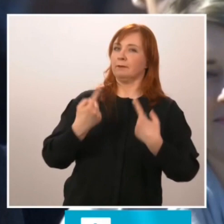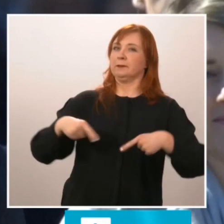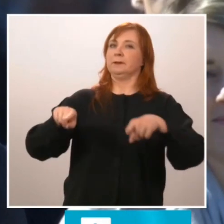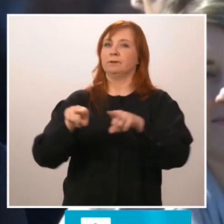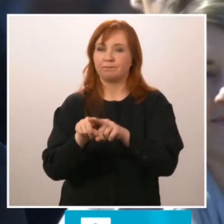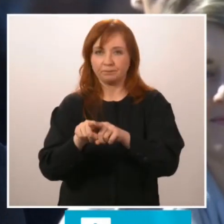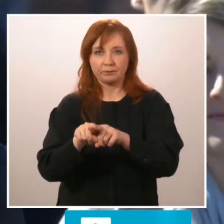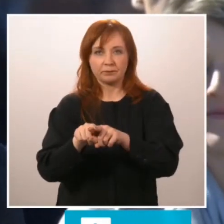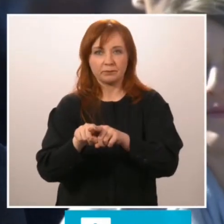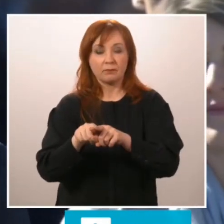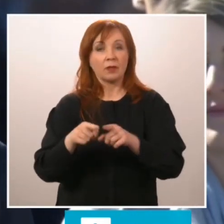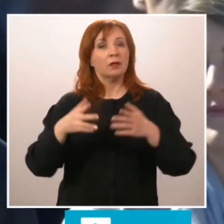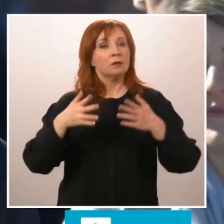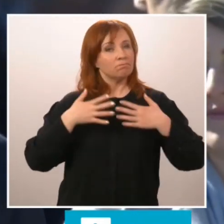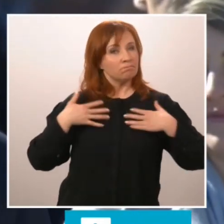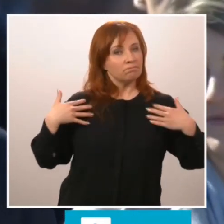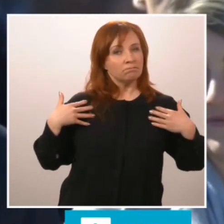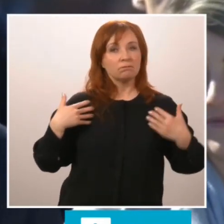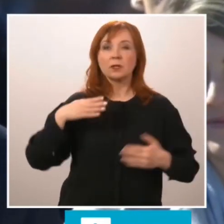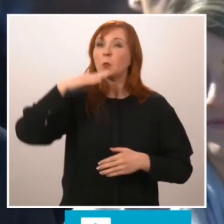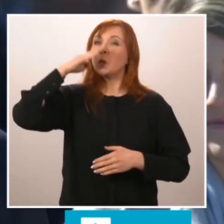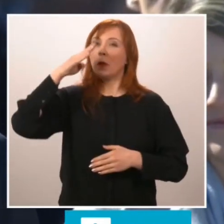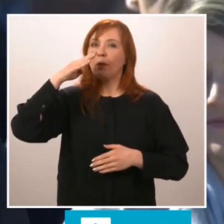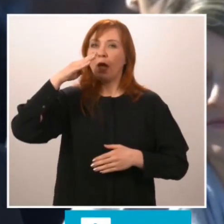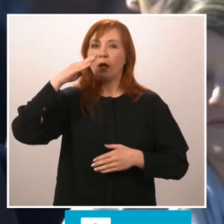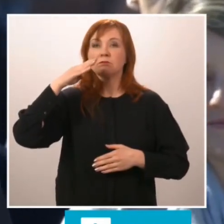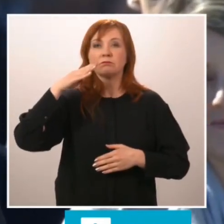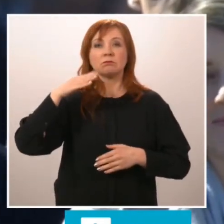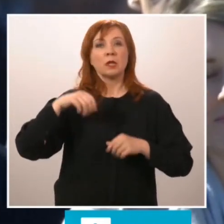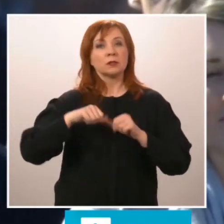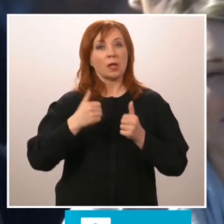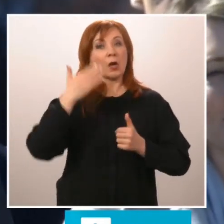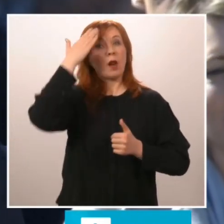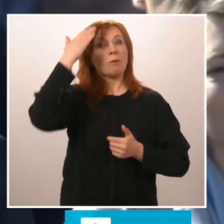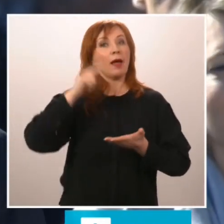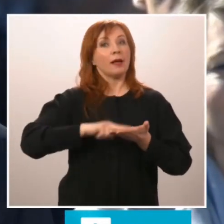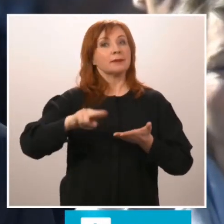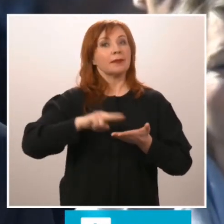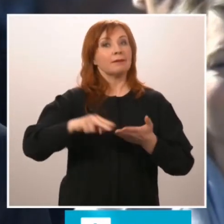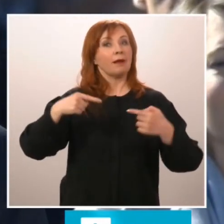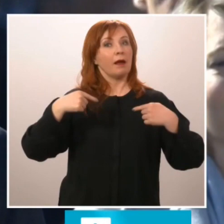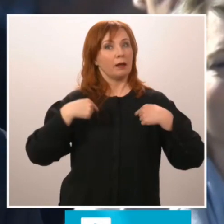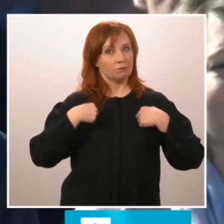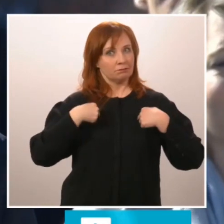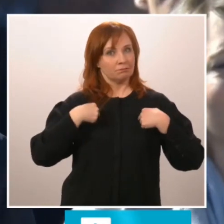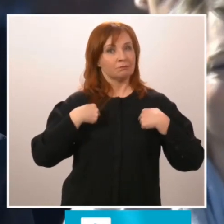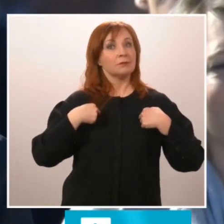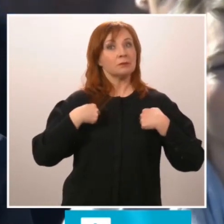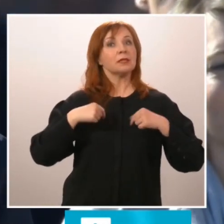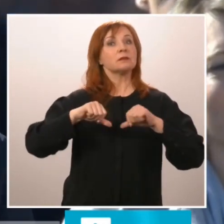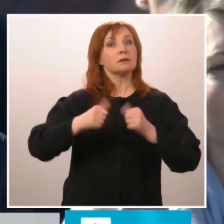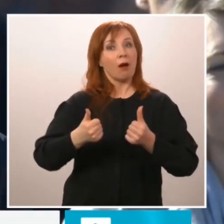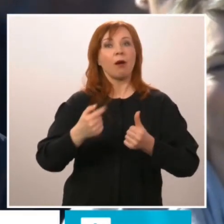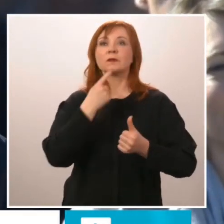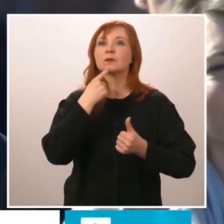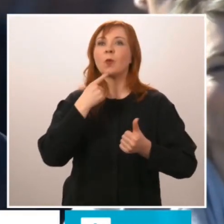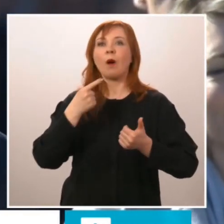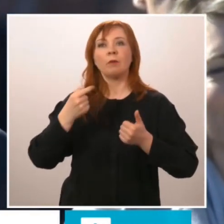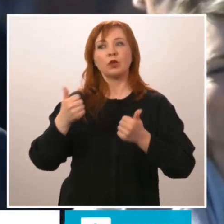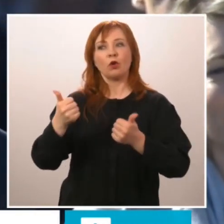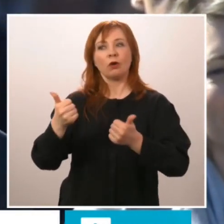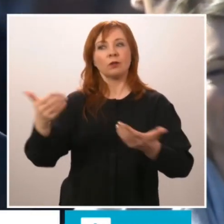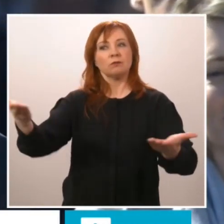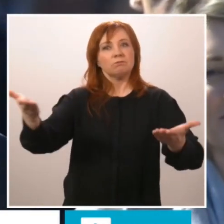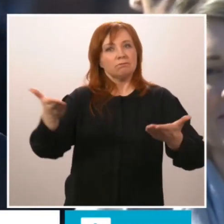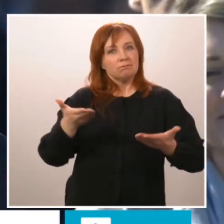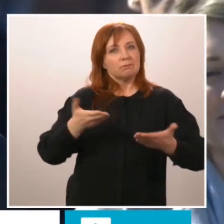I'm glad and I'm proud to be the Secretary General that welcomes Finland fully into the NATO